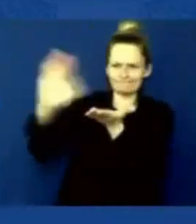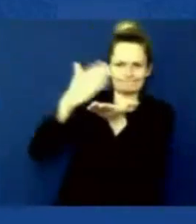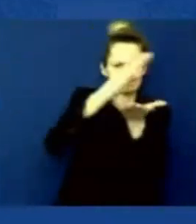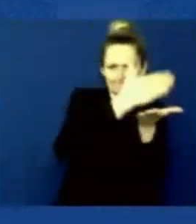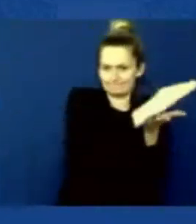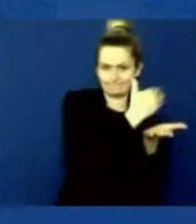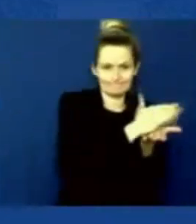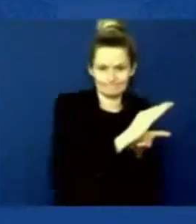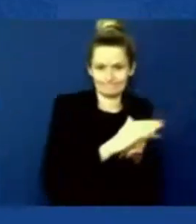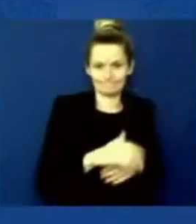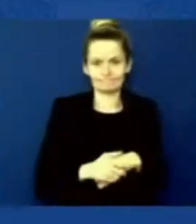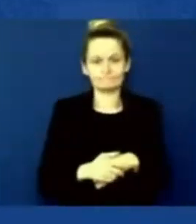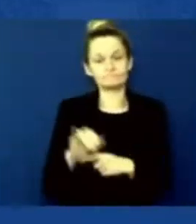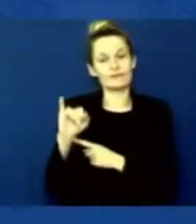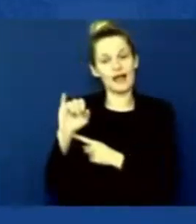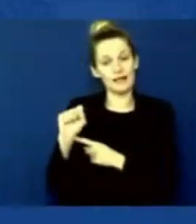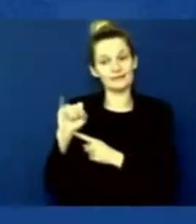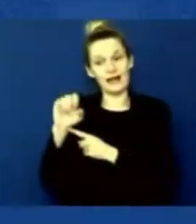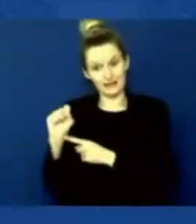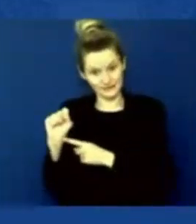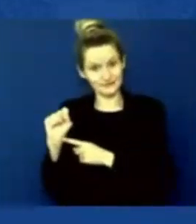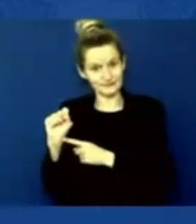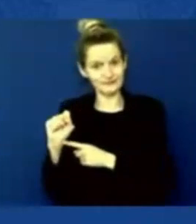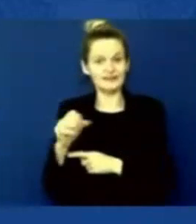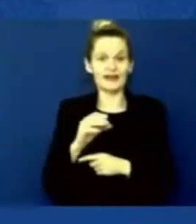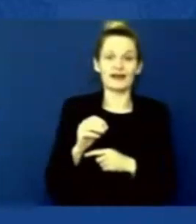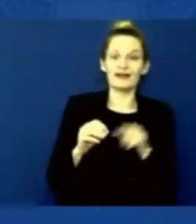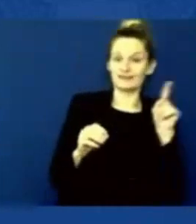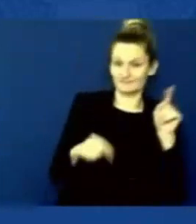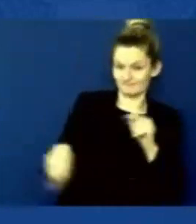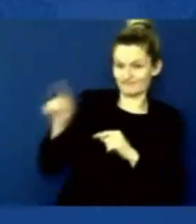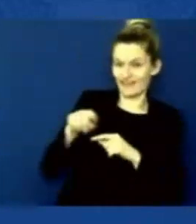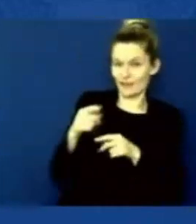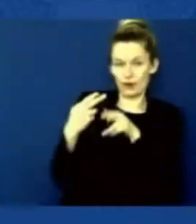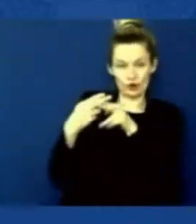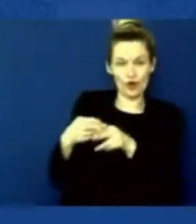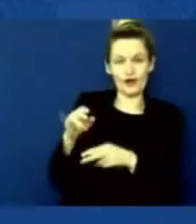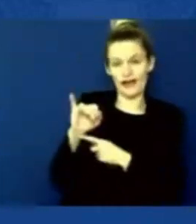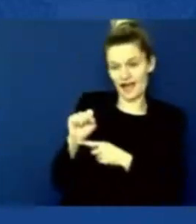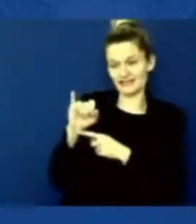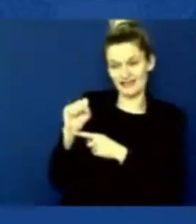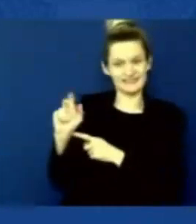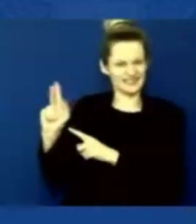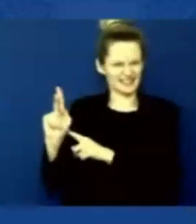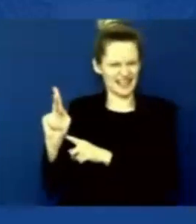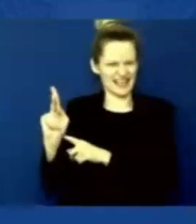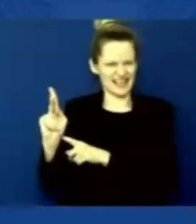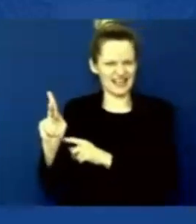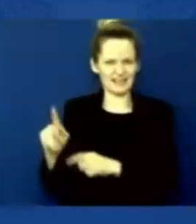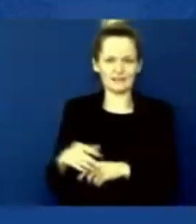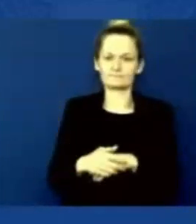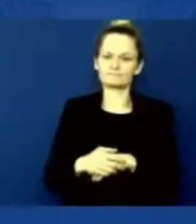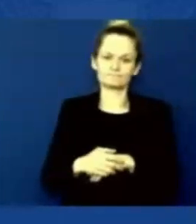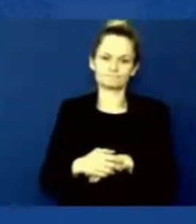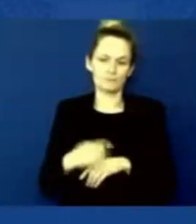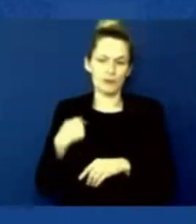-K, the Afghan affiliate referred to as ISIS-K. But we're under no illusions about the threat. I said on